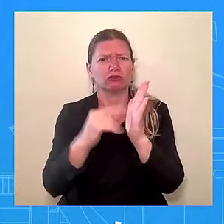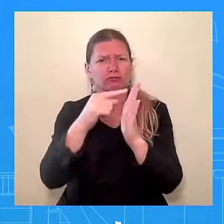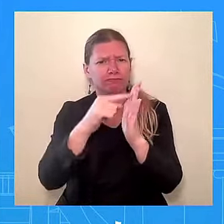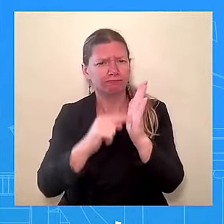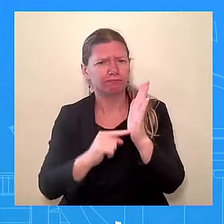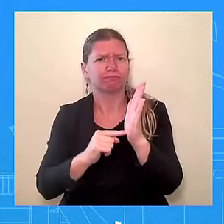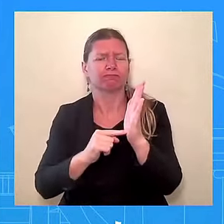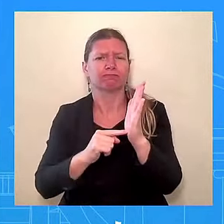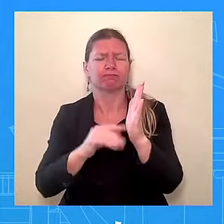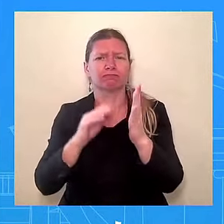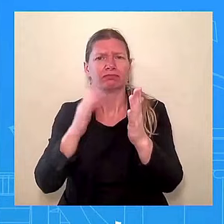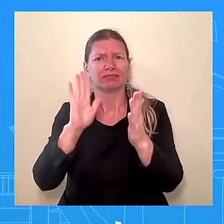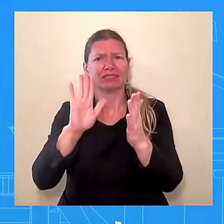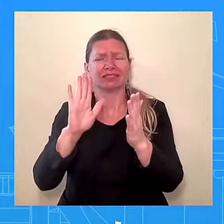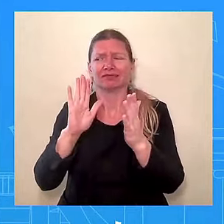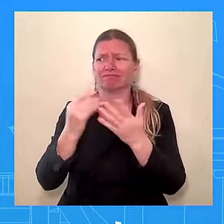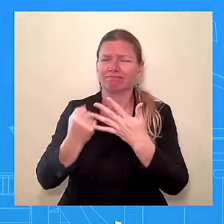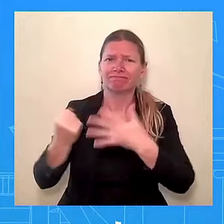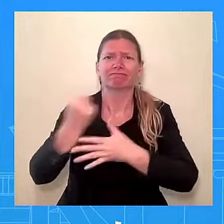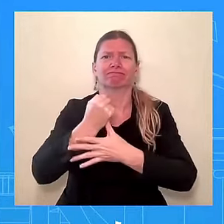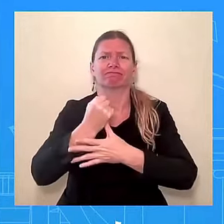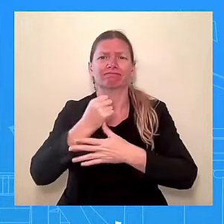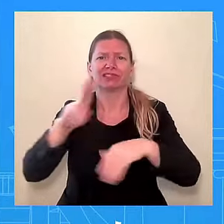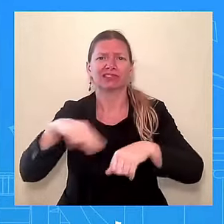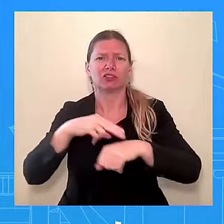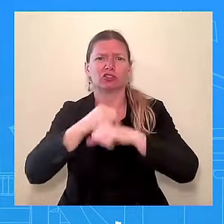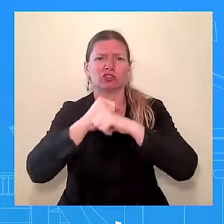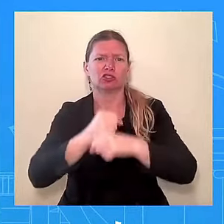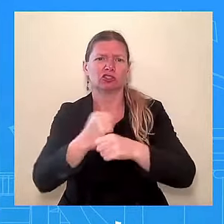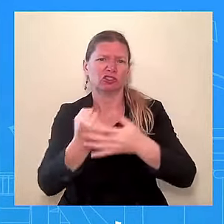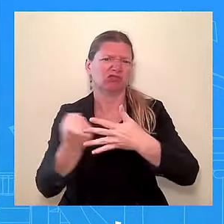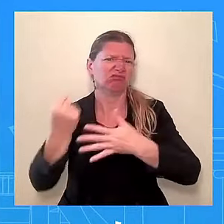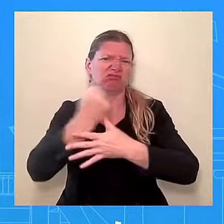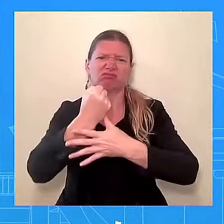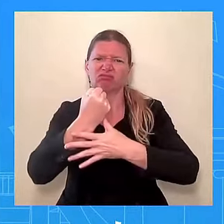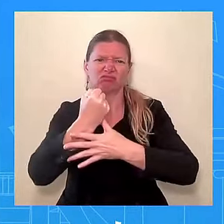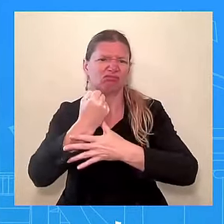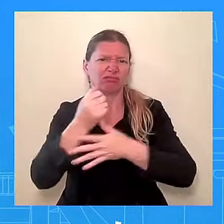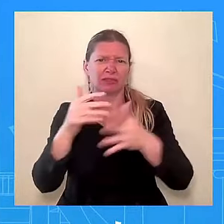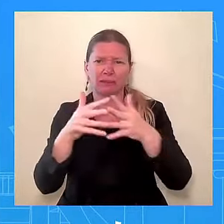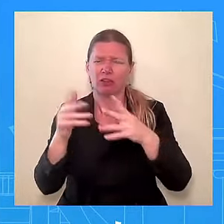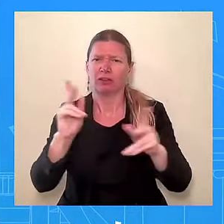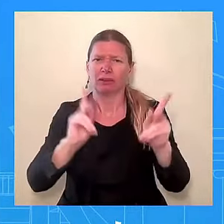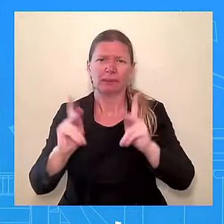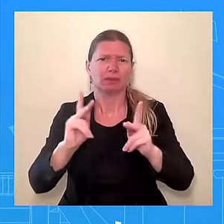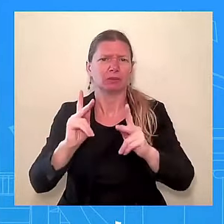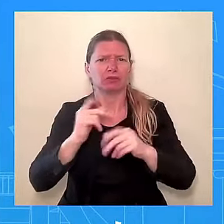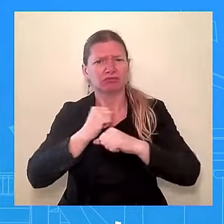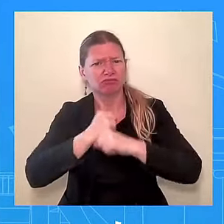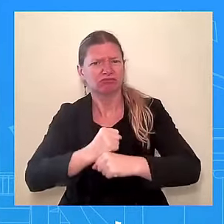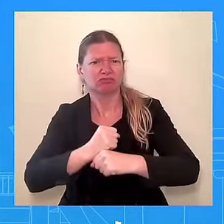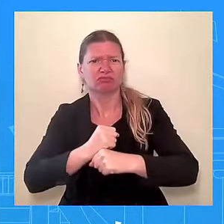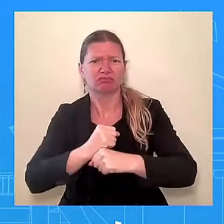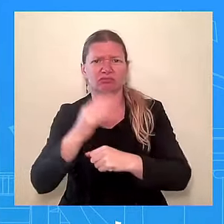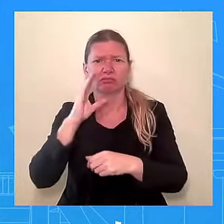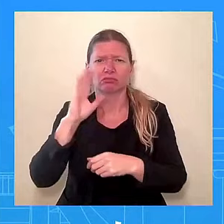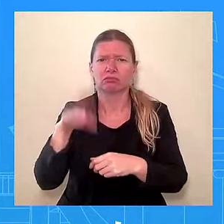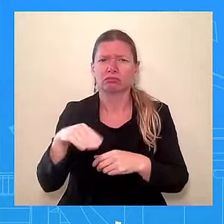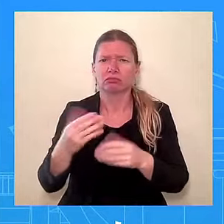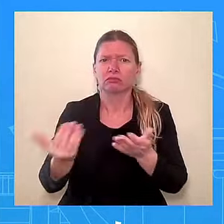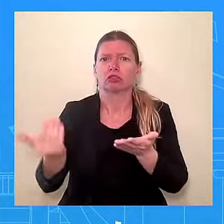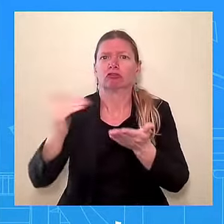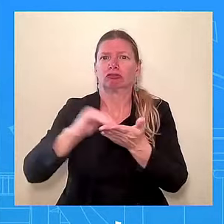we re-engage with our allies and also our partners. We saw what happened in the La Paz administration. The president had to fix those